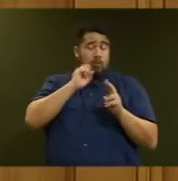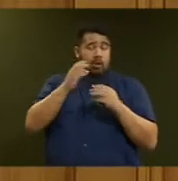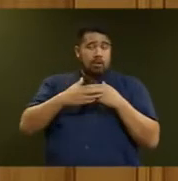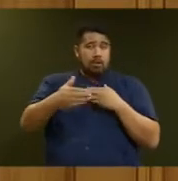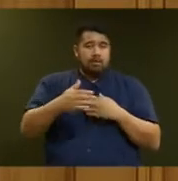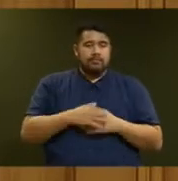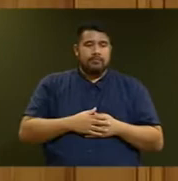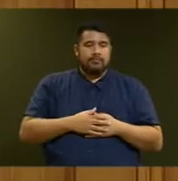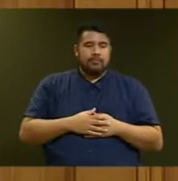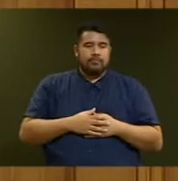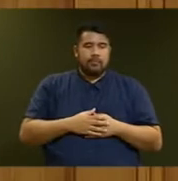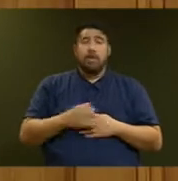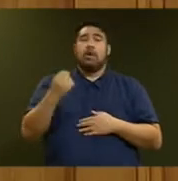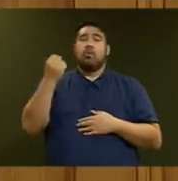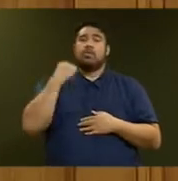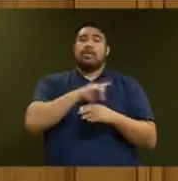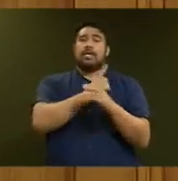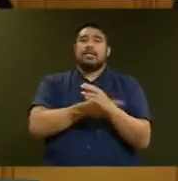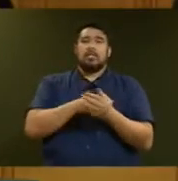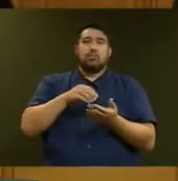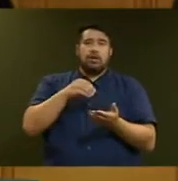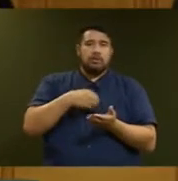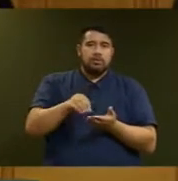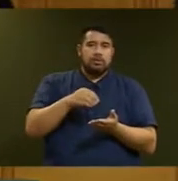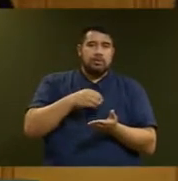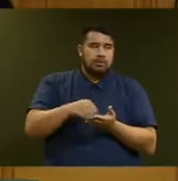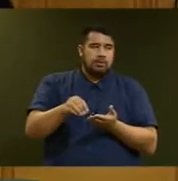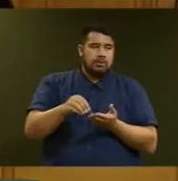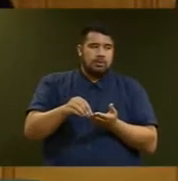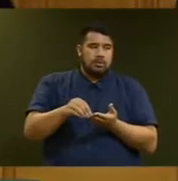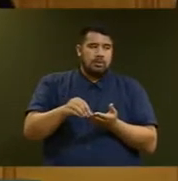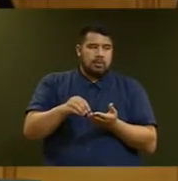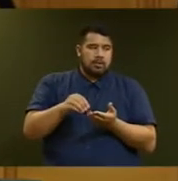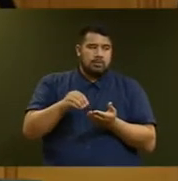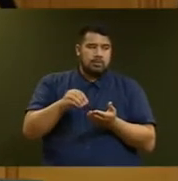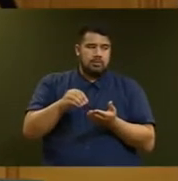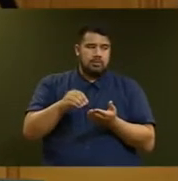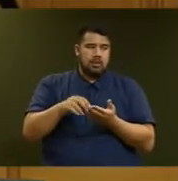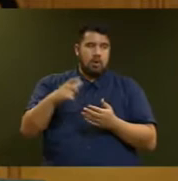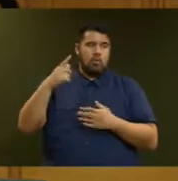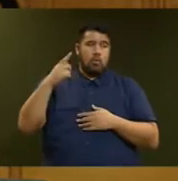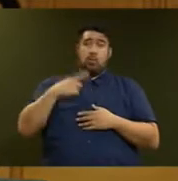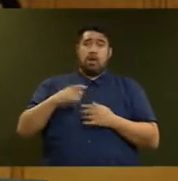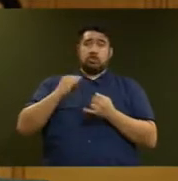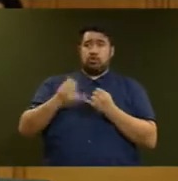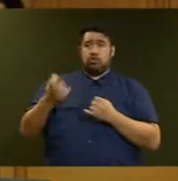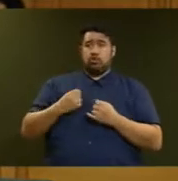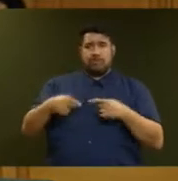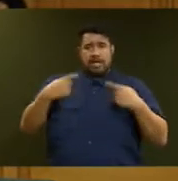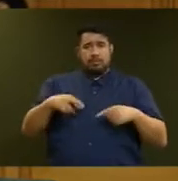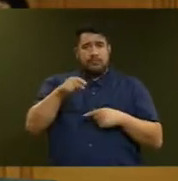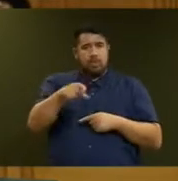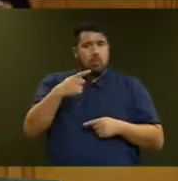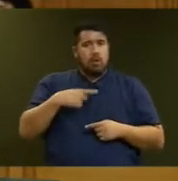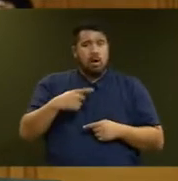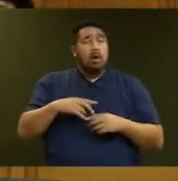winter energy payment? Mr Speaker. We're seeing a growing poverty